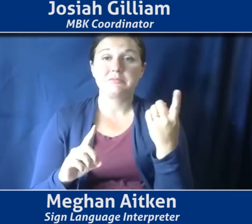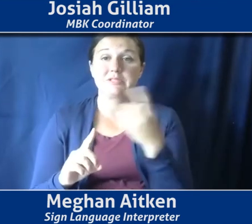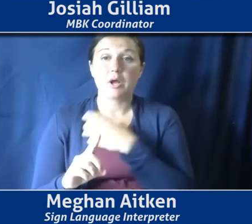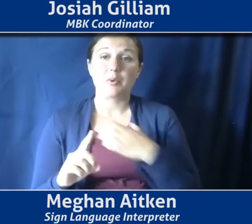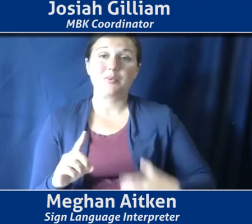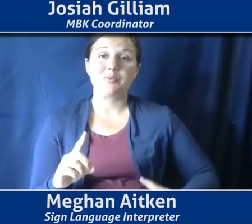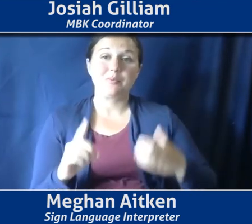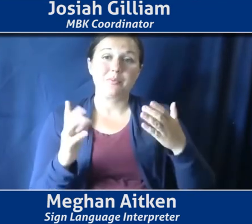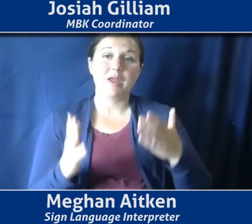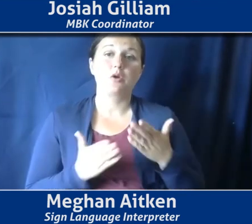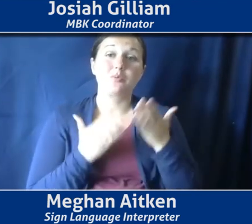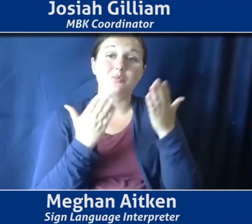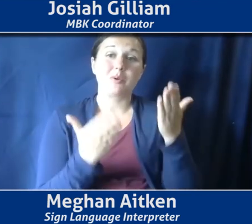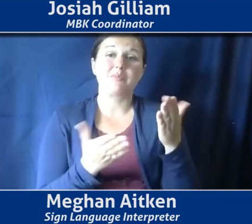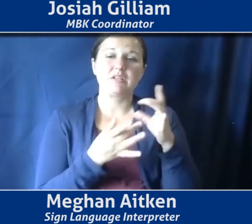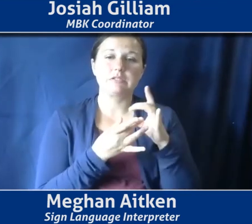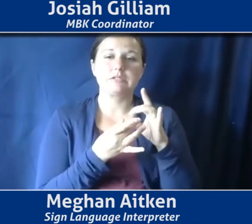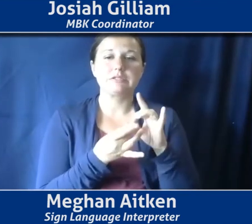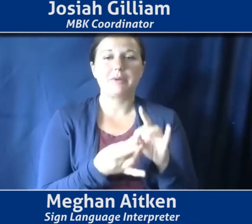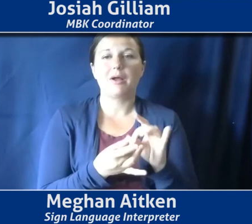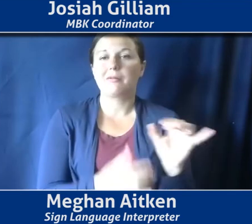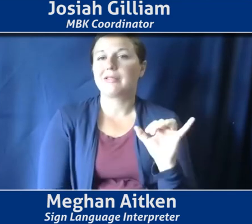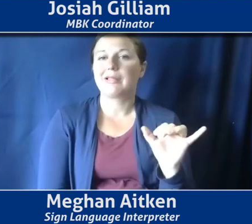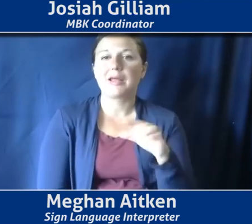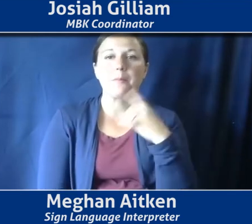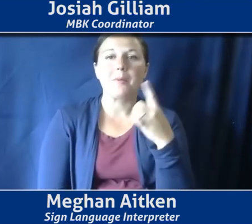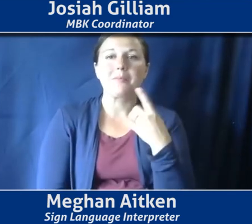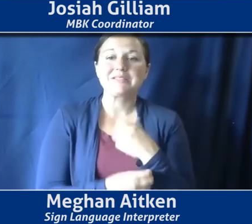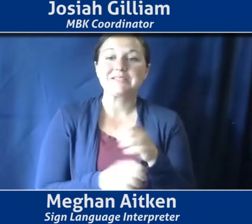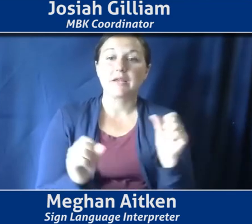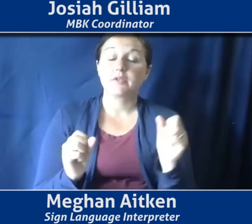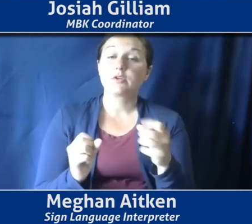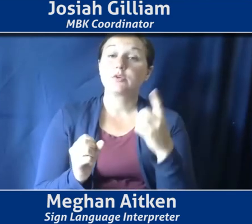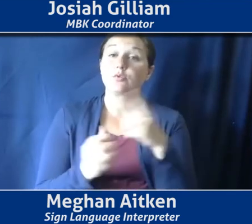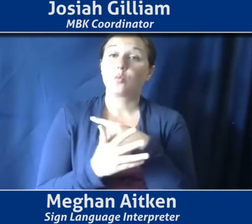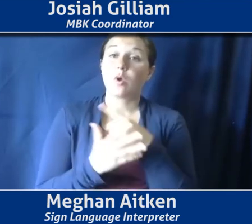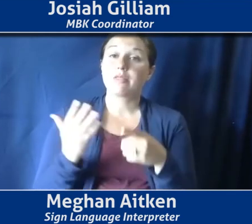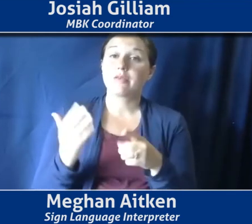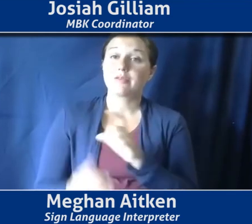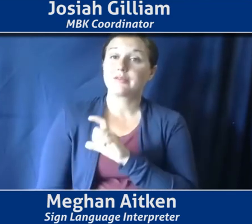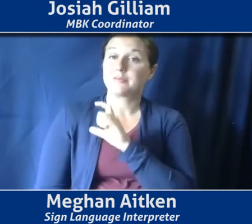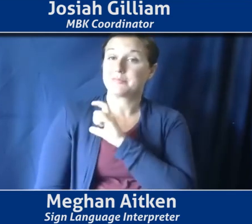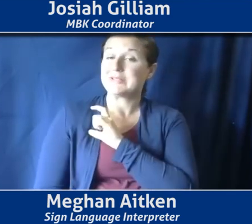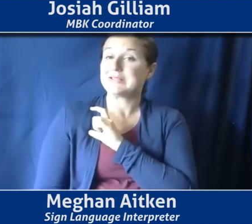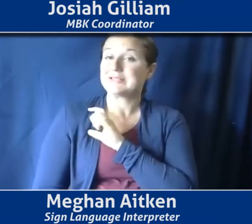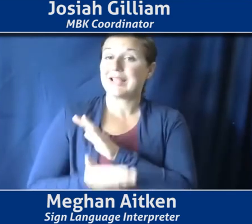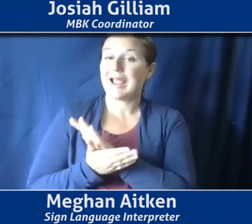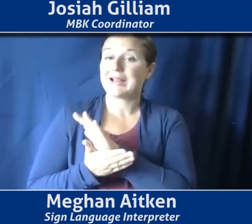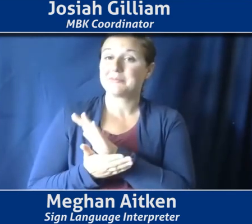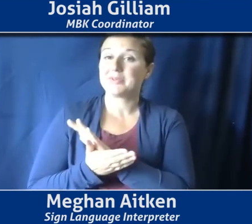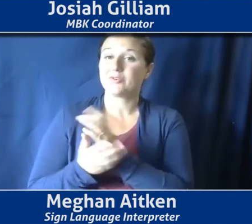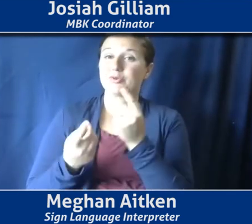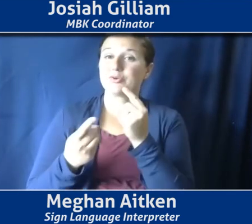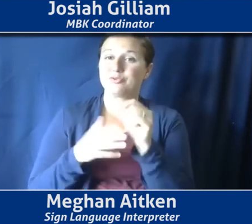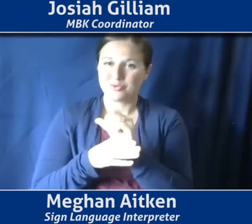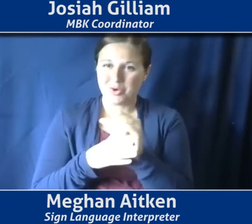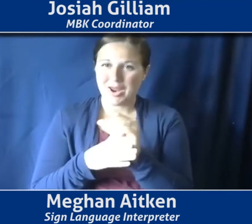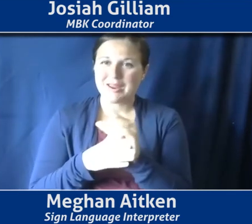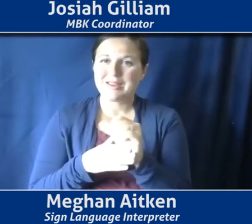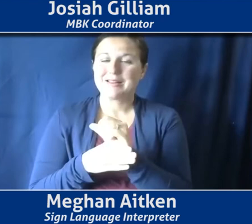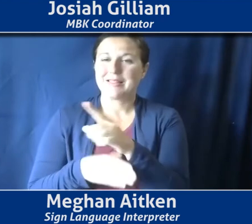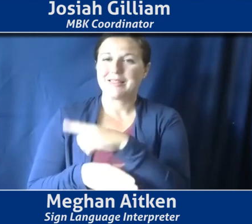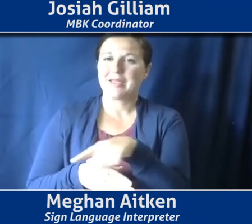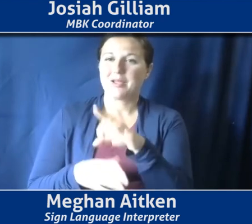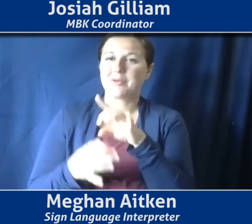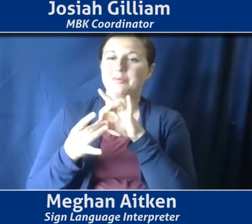public safety. So one of the things that in our police academy, our, um, police officers are trained on SOGI and we've extended that to other